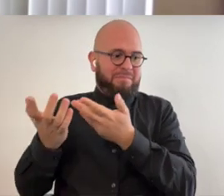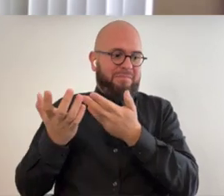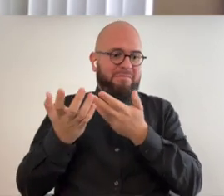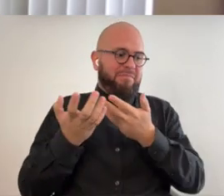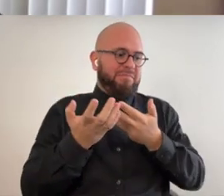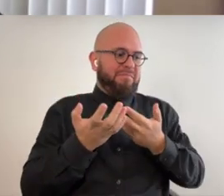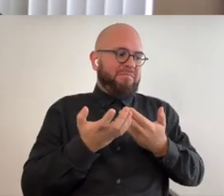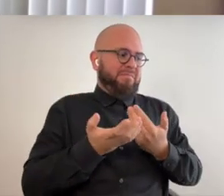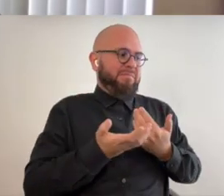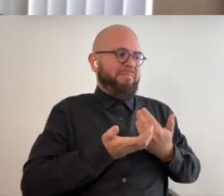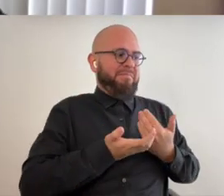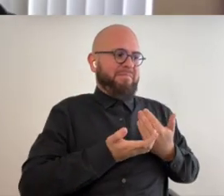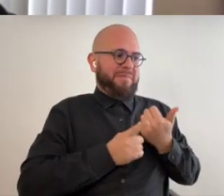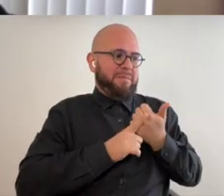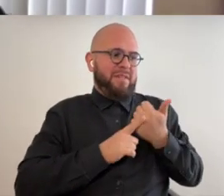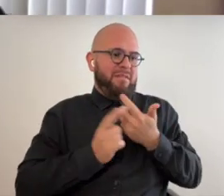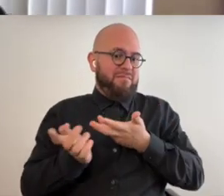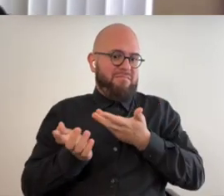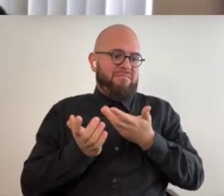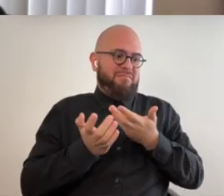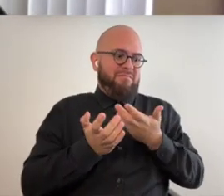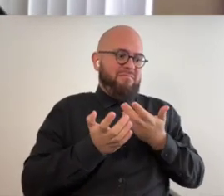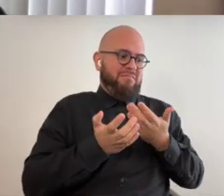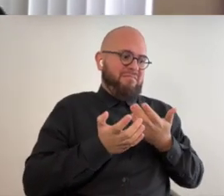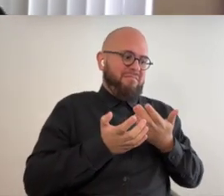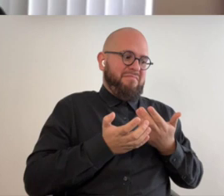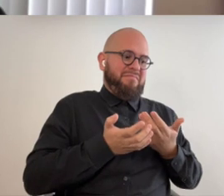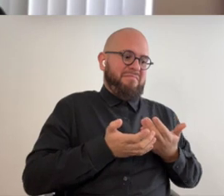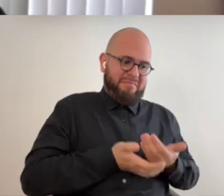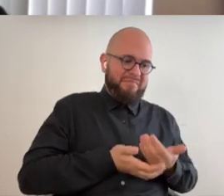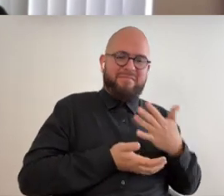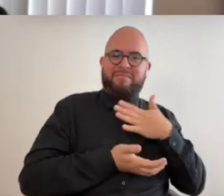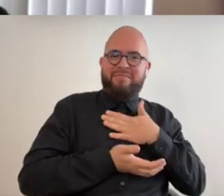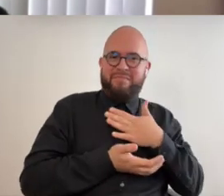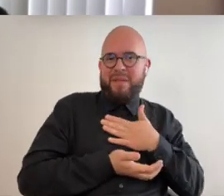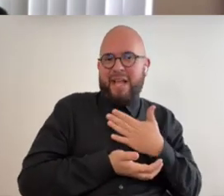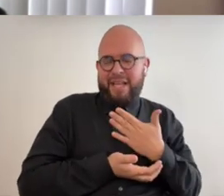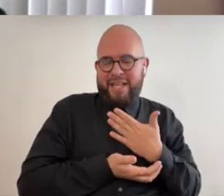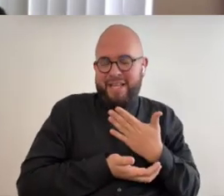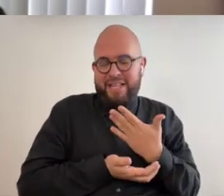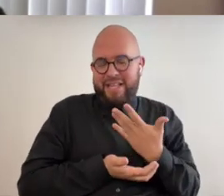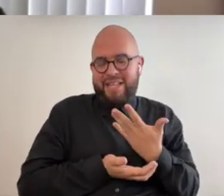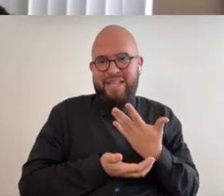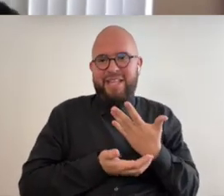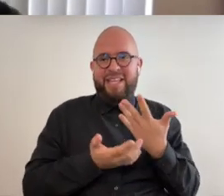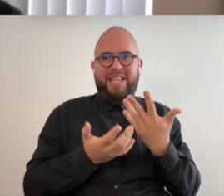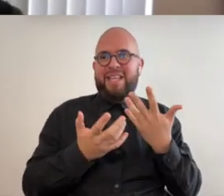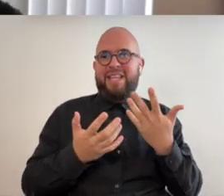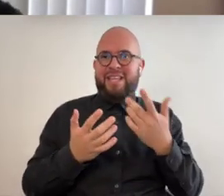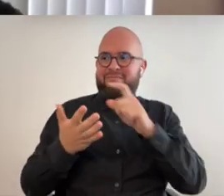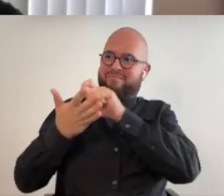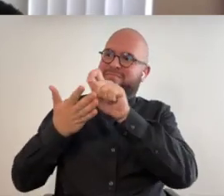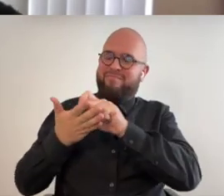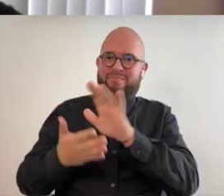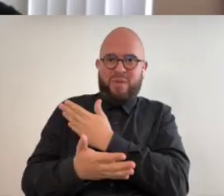into my they invariably find their way into my my pieces some way or